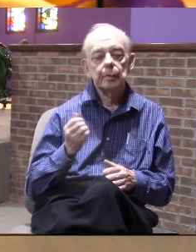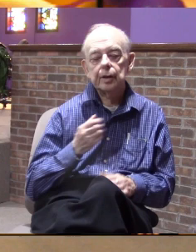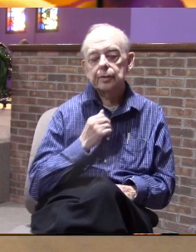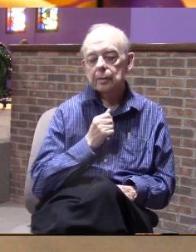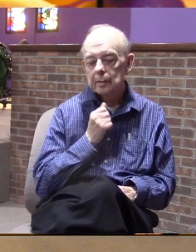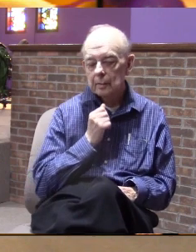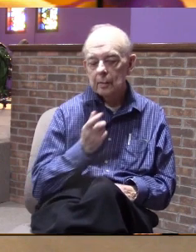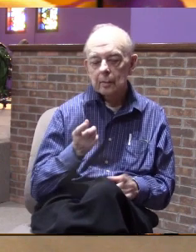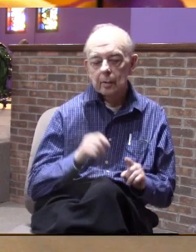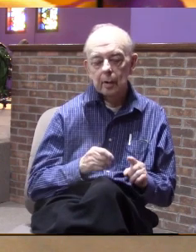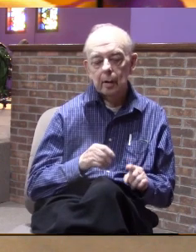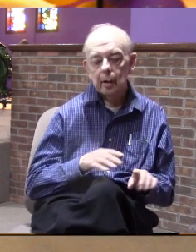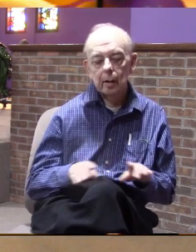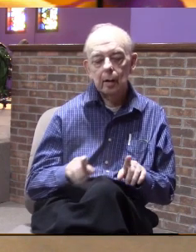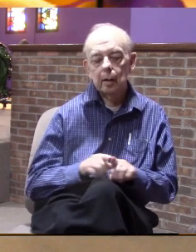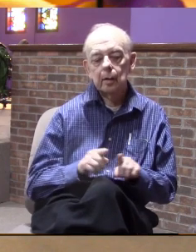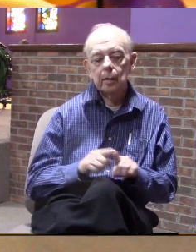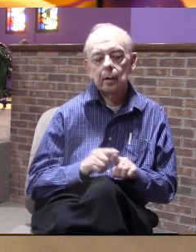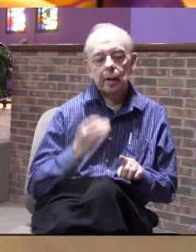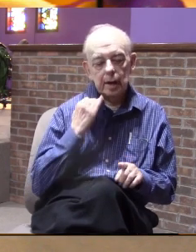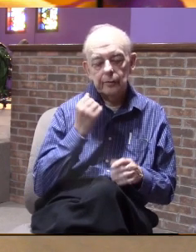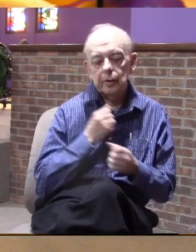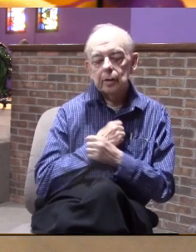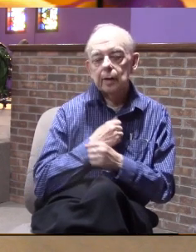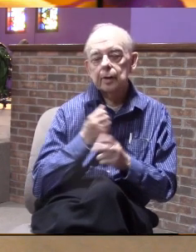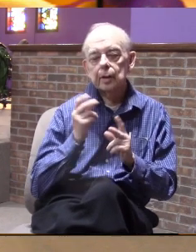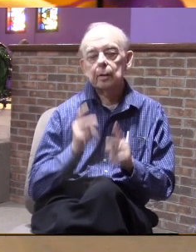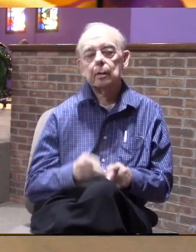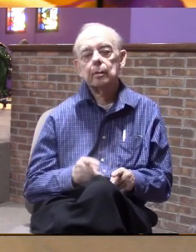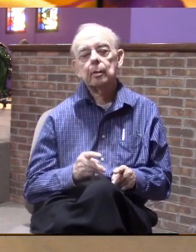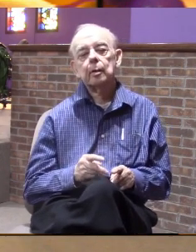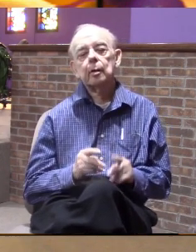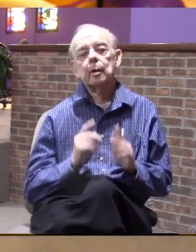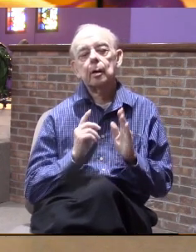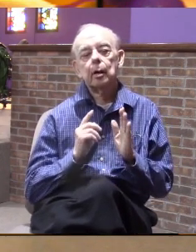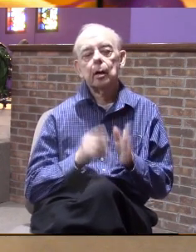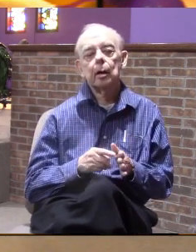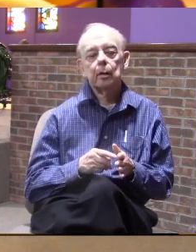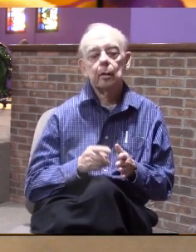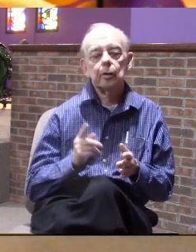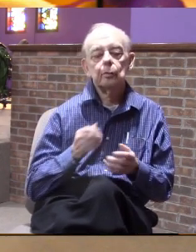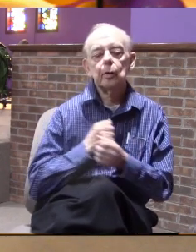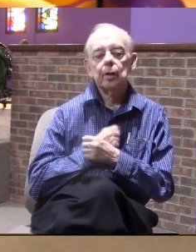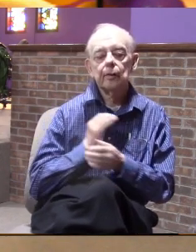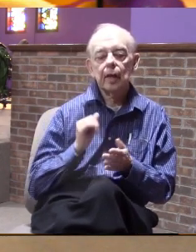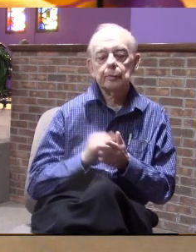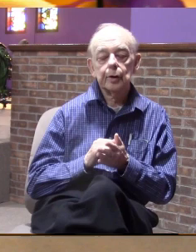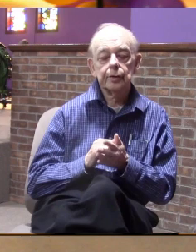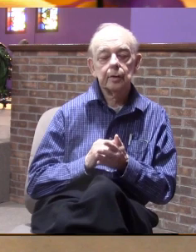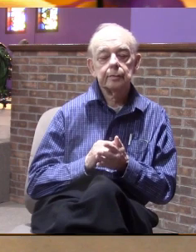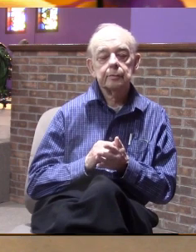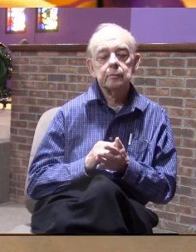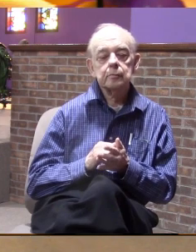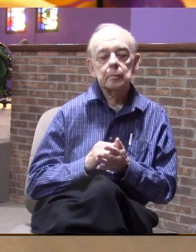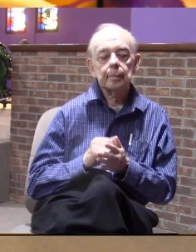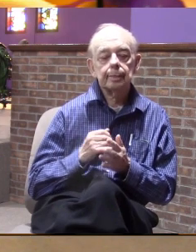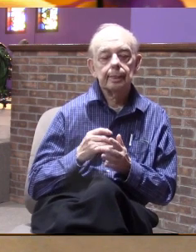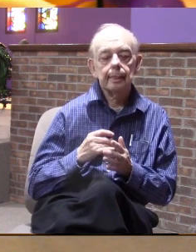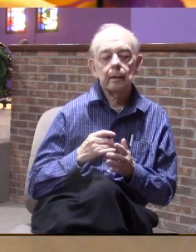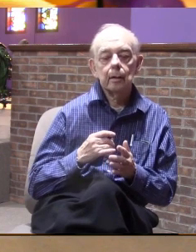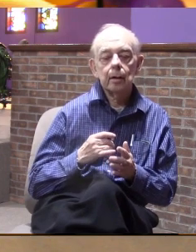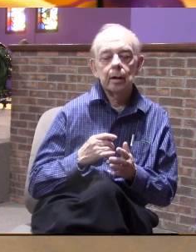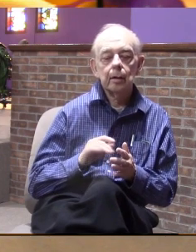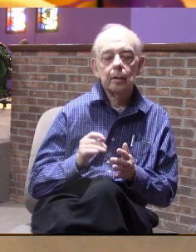when you are behaving as if you loved someone you will presently come to love him if you injure someone you